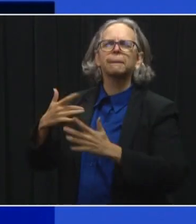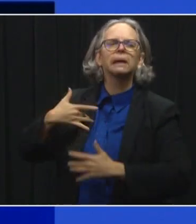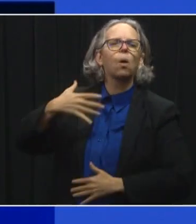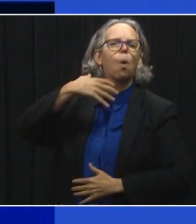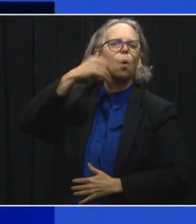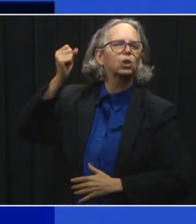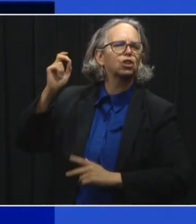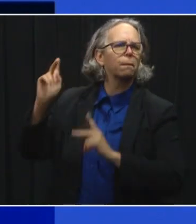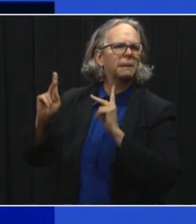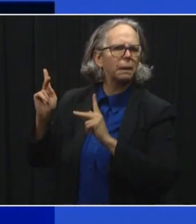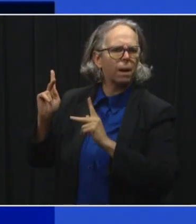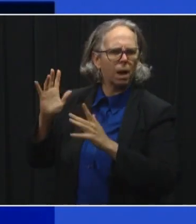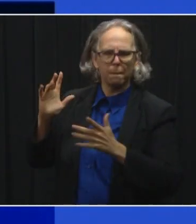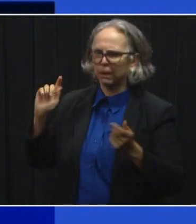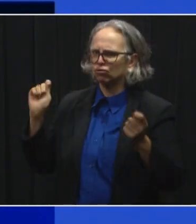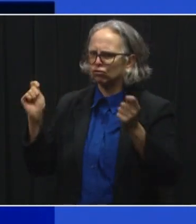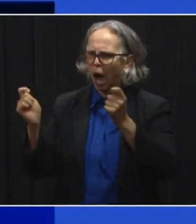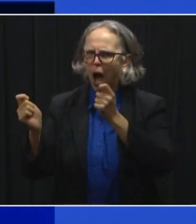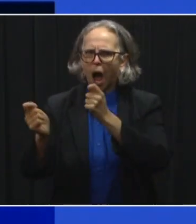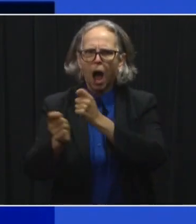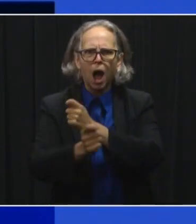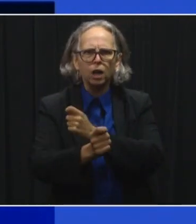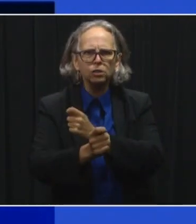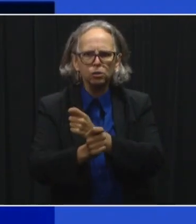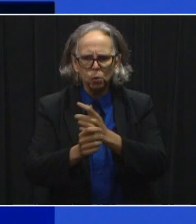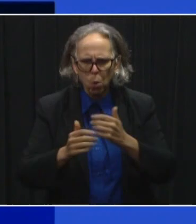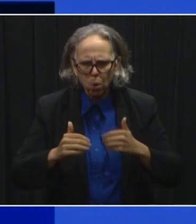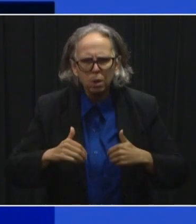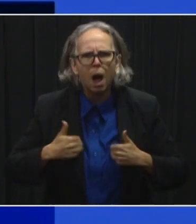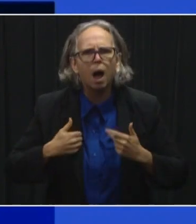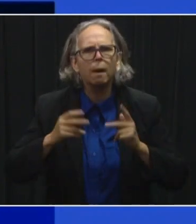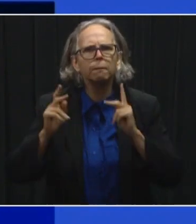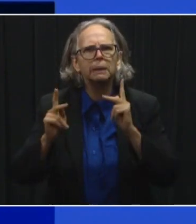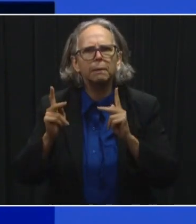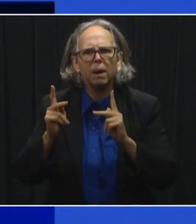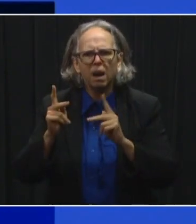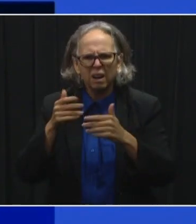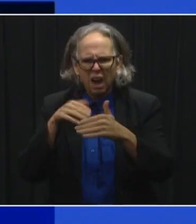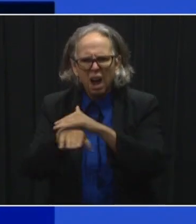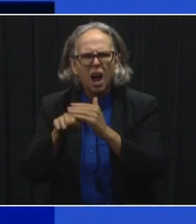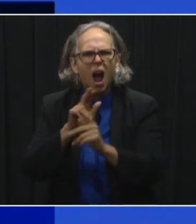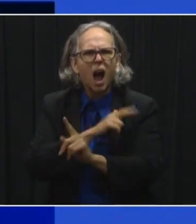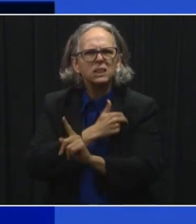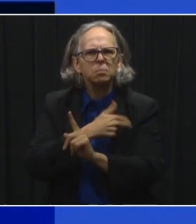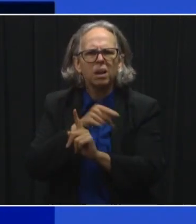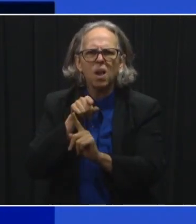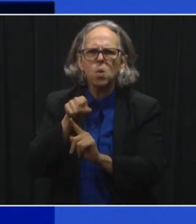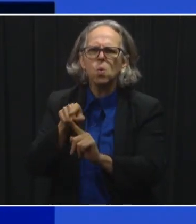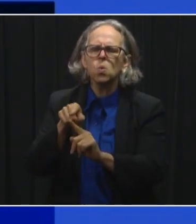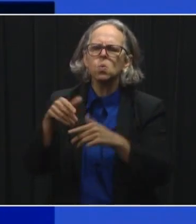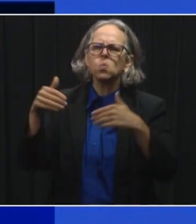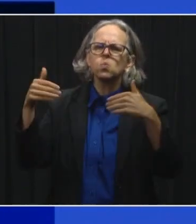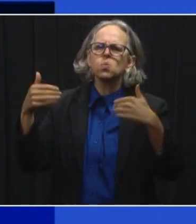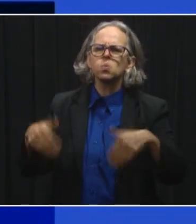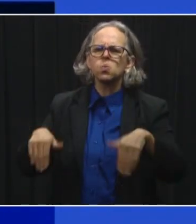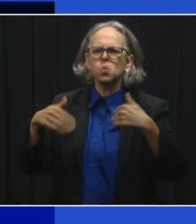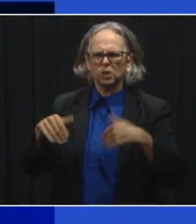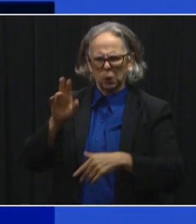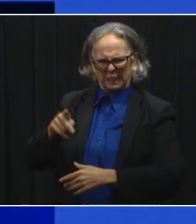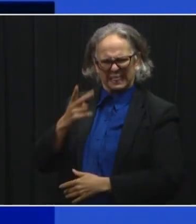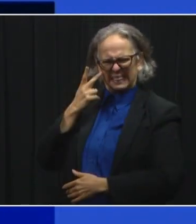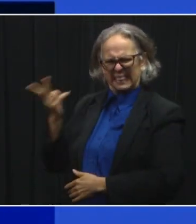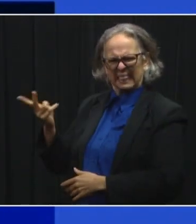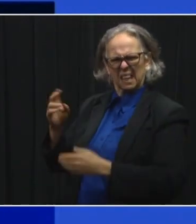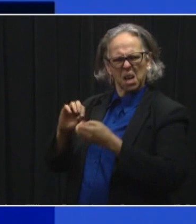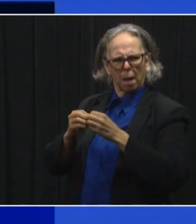certainly is a significant change. You'll see the slide on on the screen. Now hospitalizations age